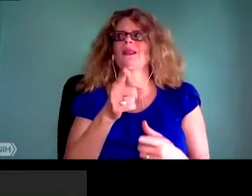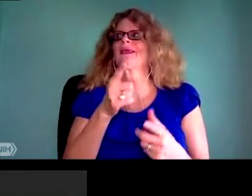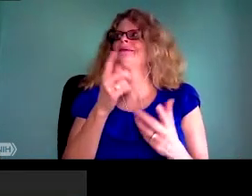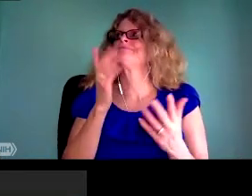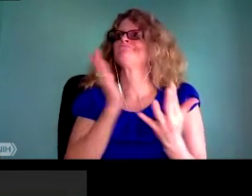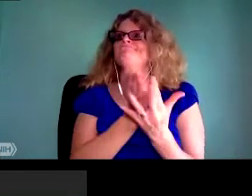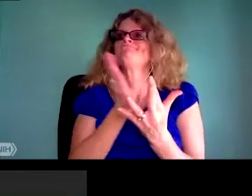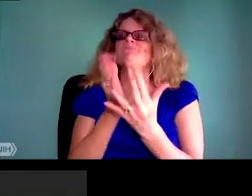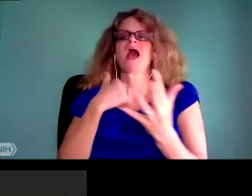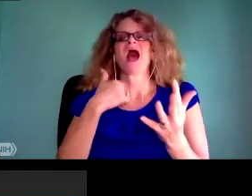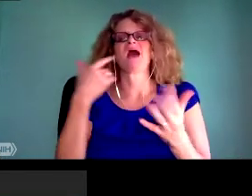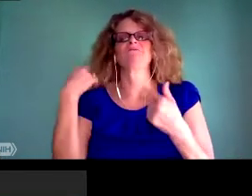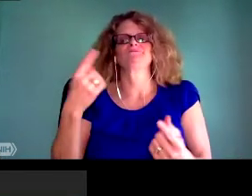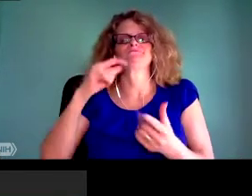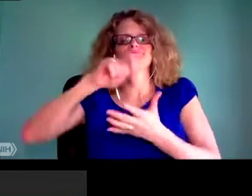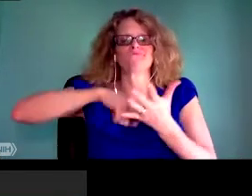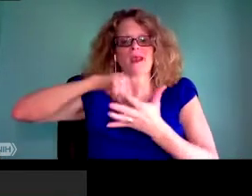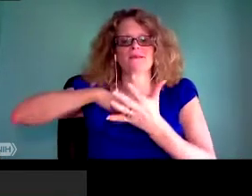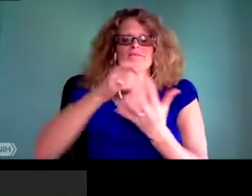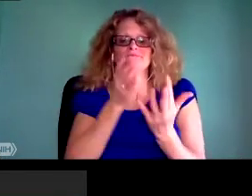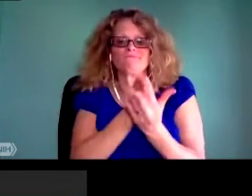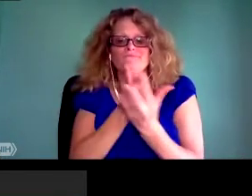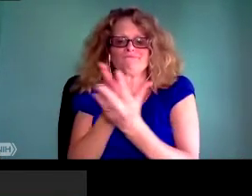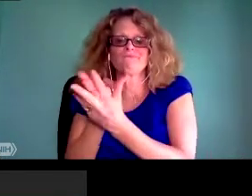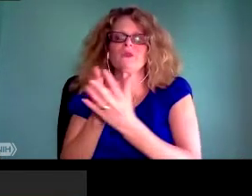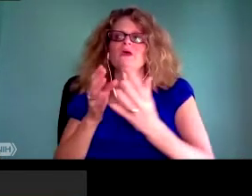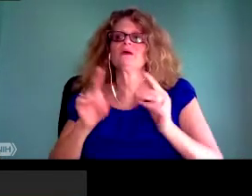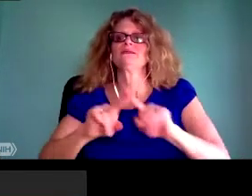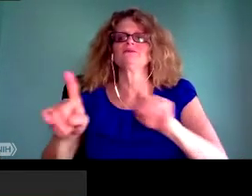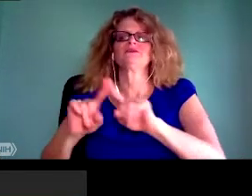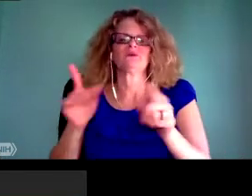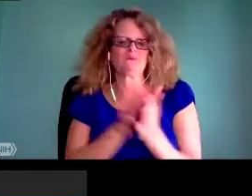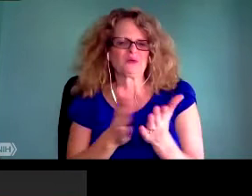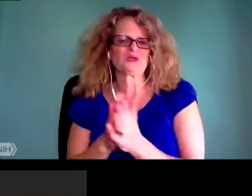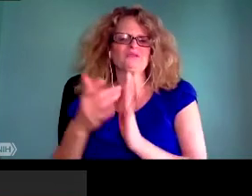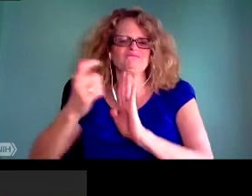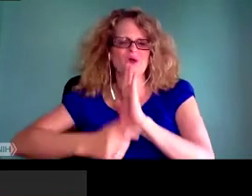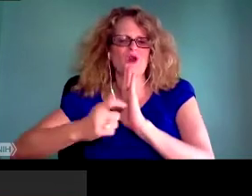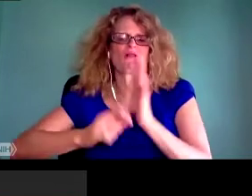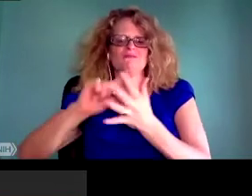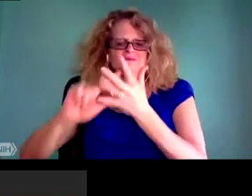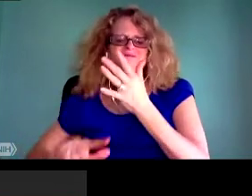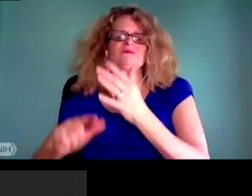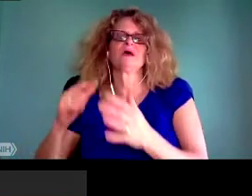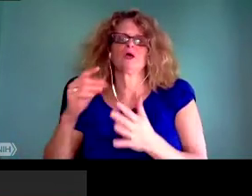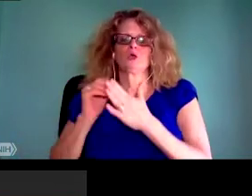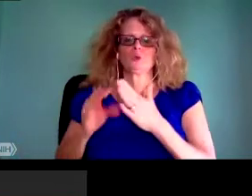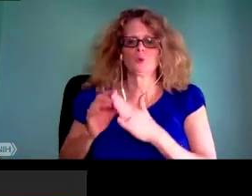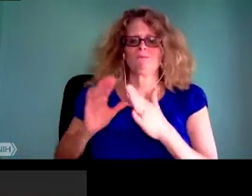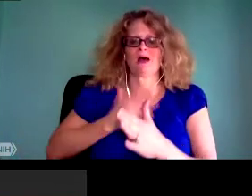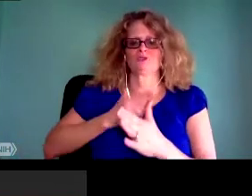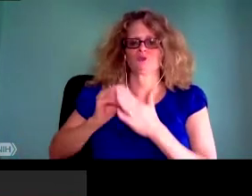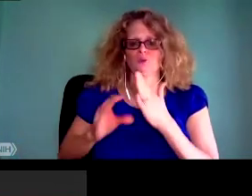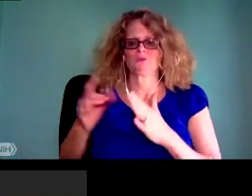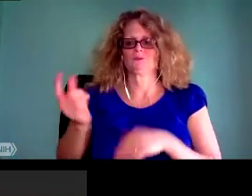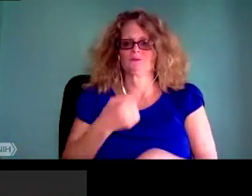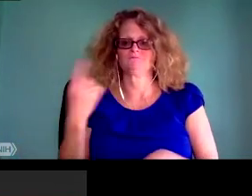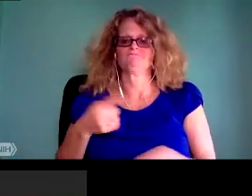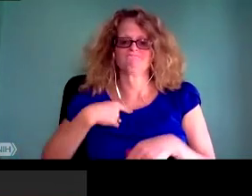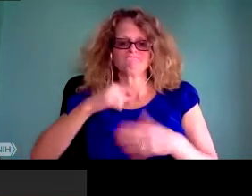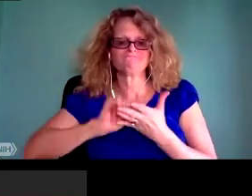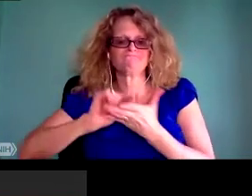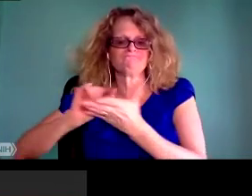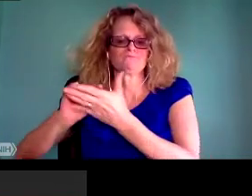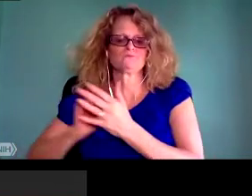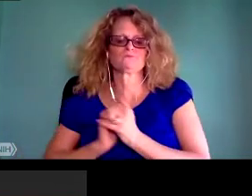One of the things I think is really important to also, you know, kind of consider is that we are living